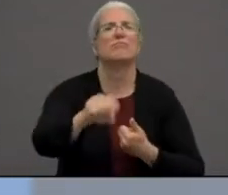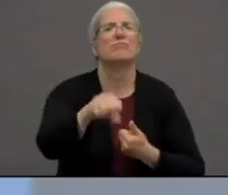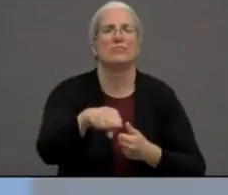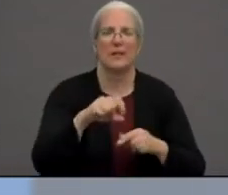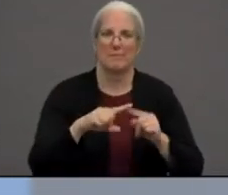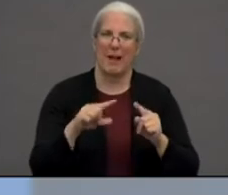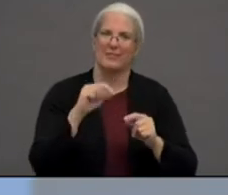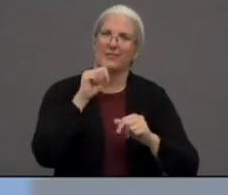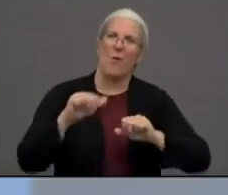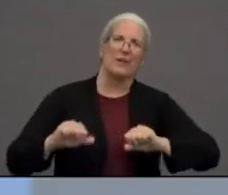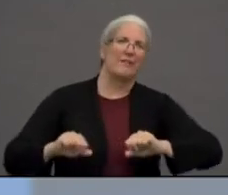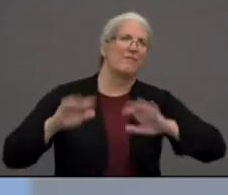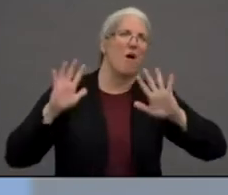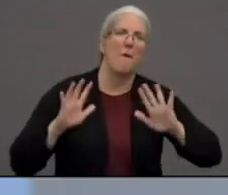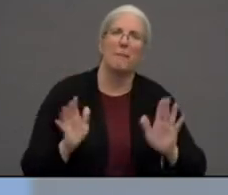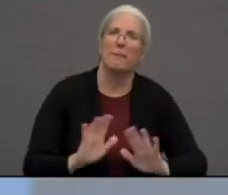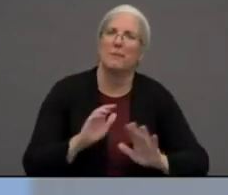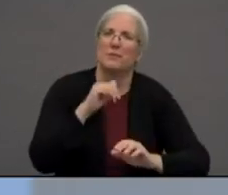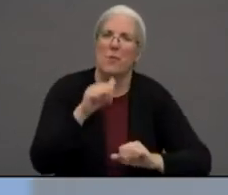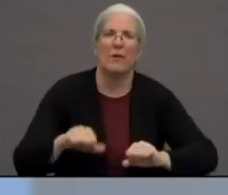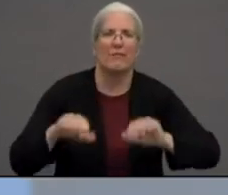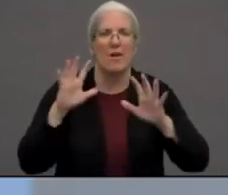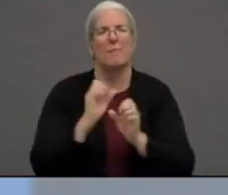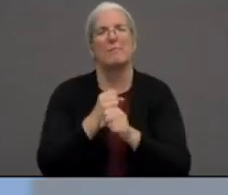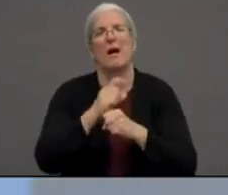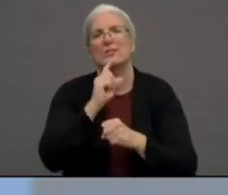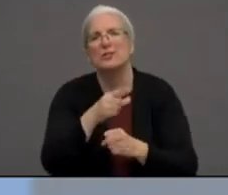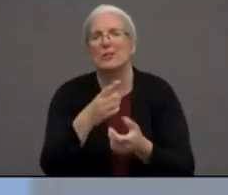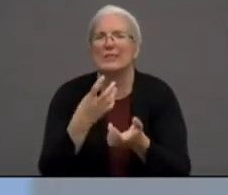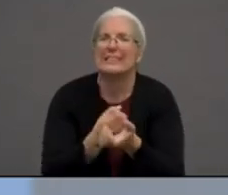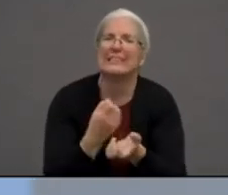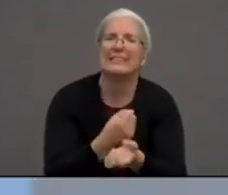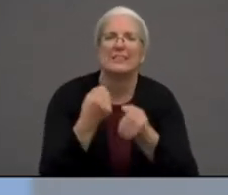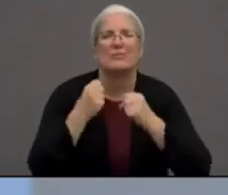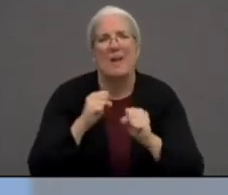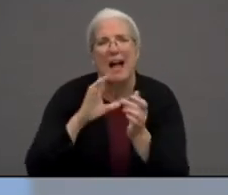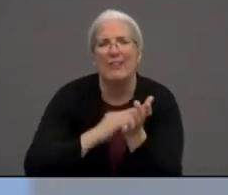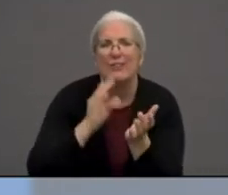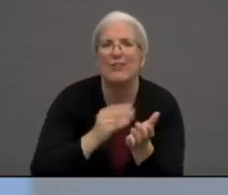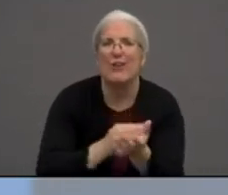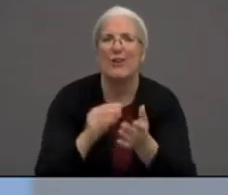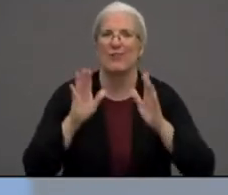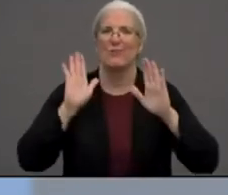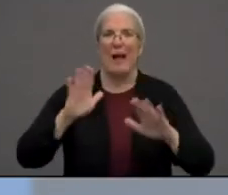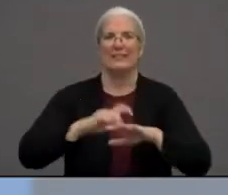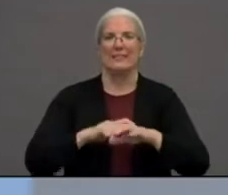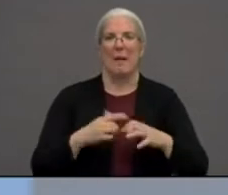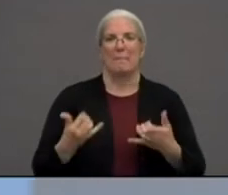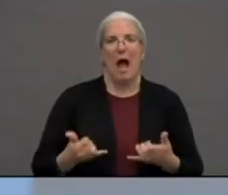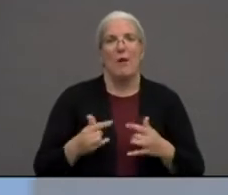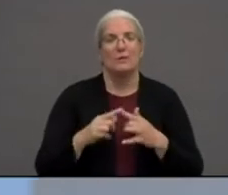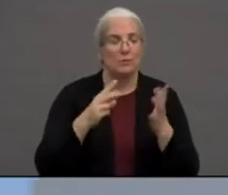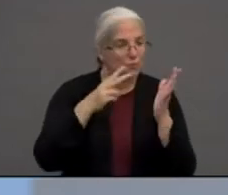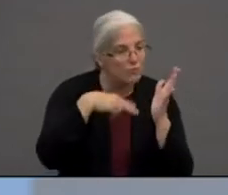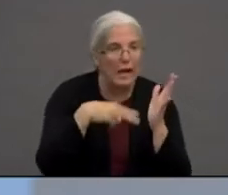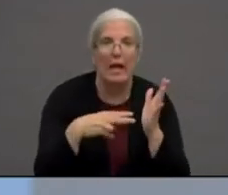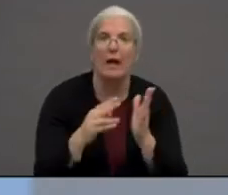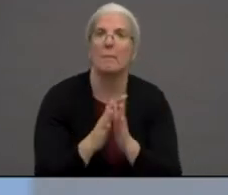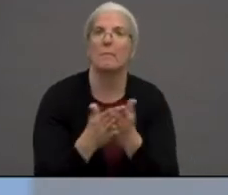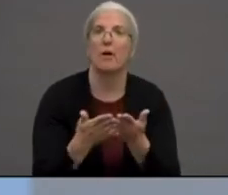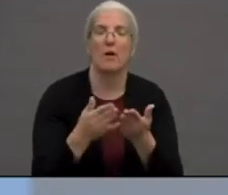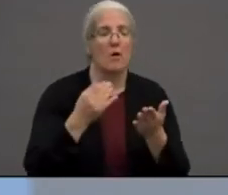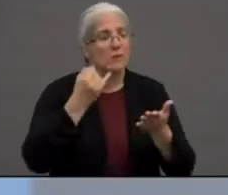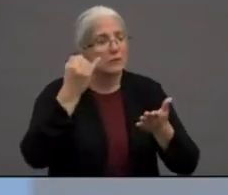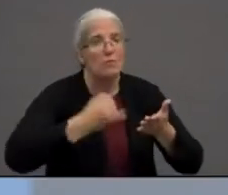you're learning. I think this is a great time to pick up a book and start drawing or doing crossword puzzles,